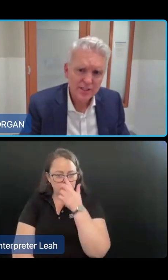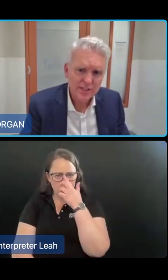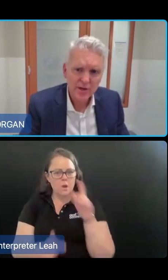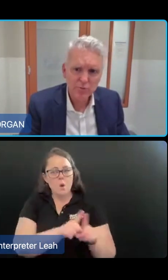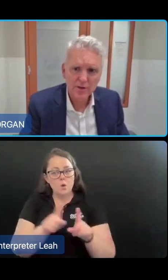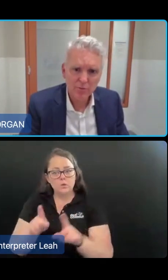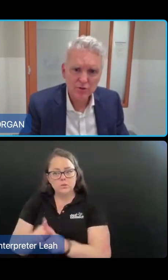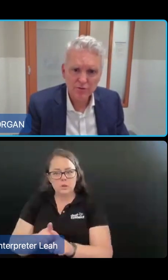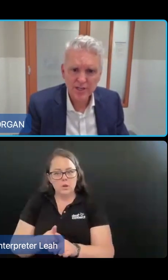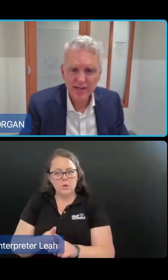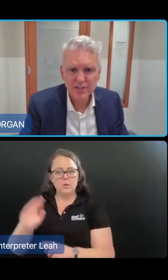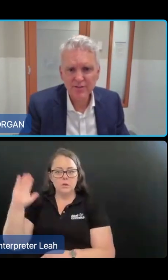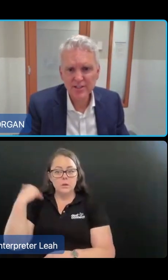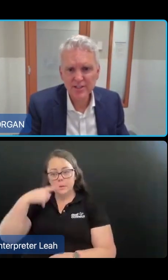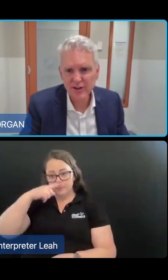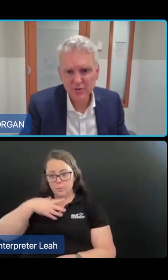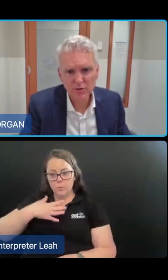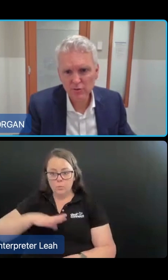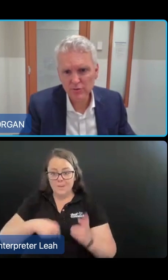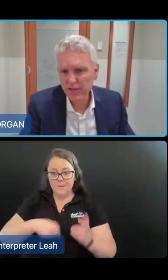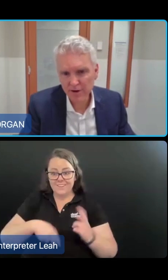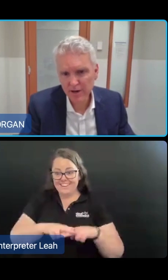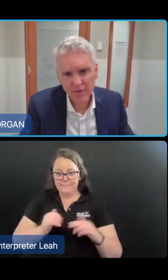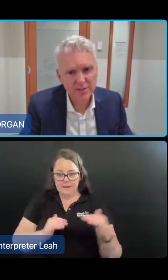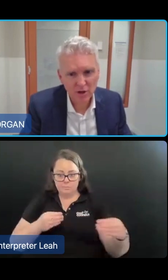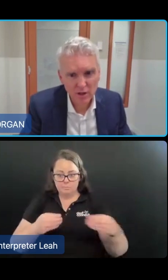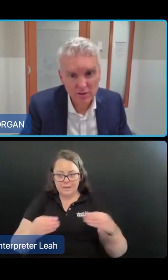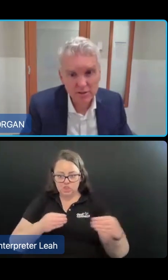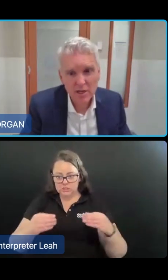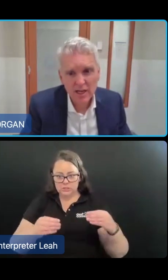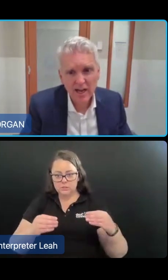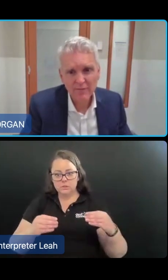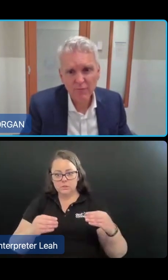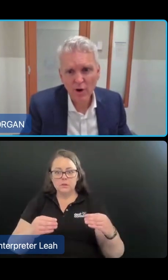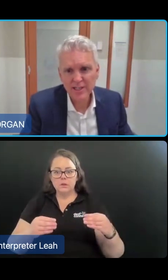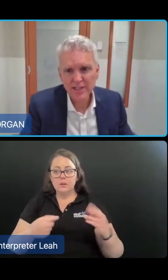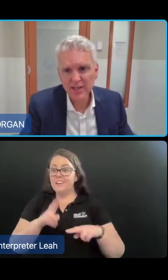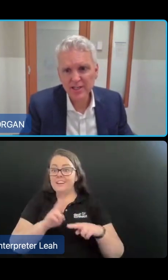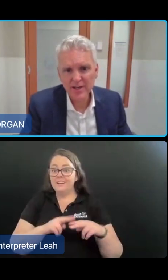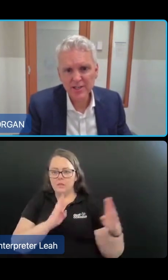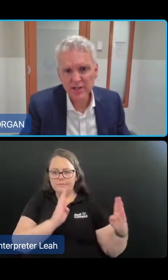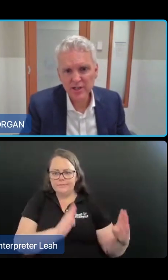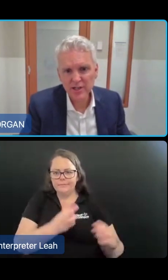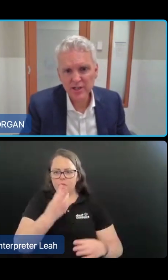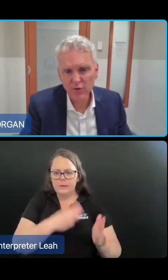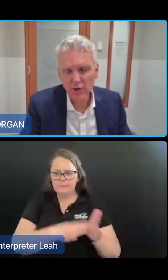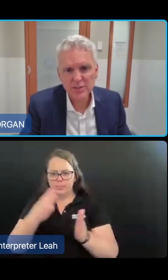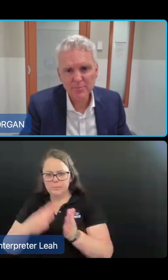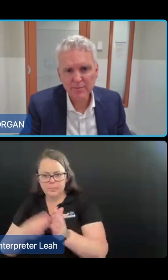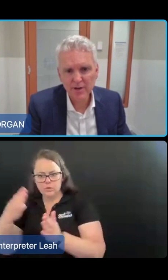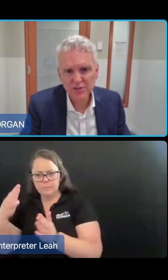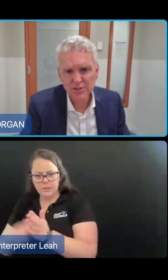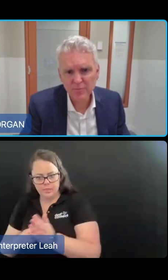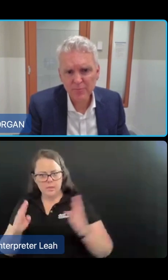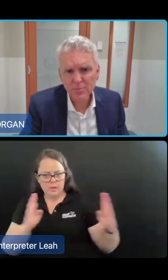proposing that people be able to retain savings of up to say around a thousand dollars for unexpected expenditure if they don't fully